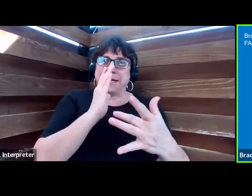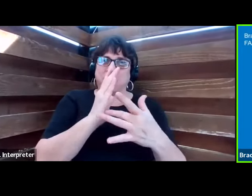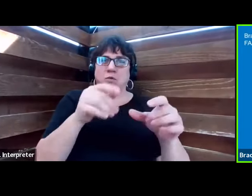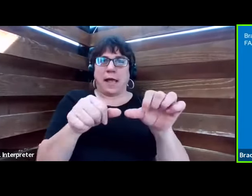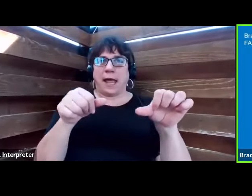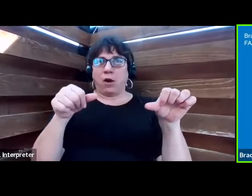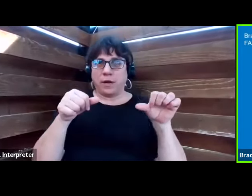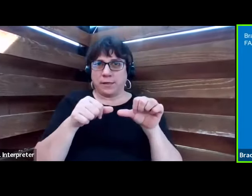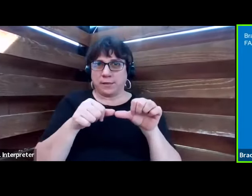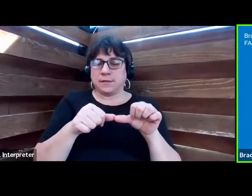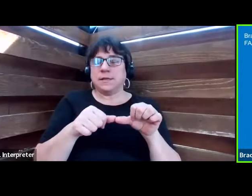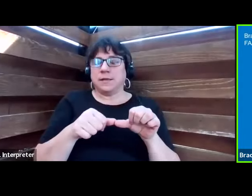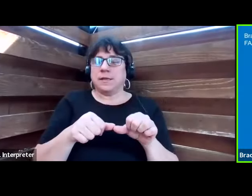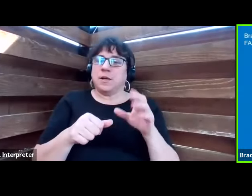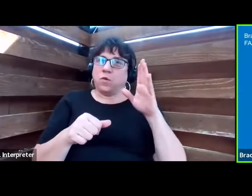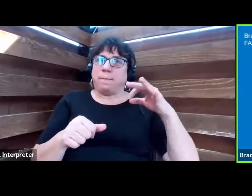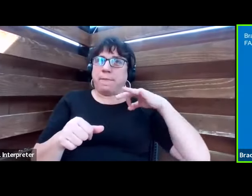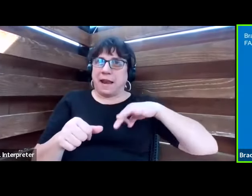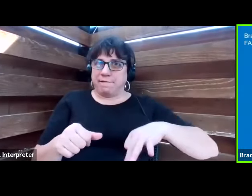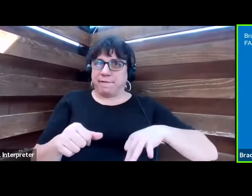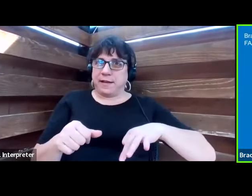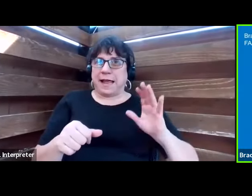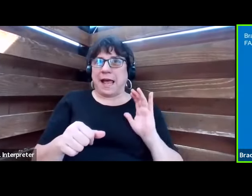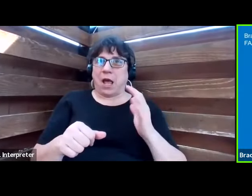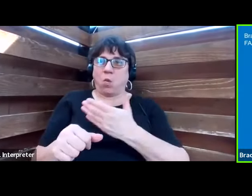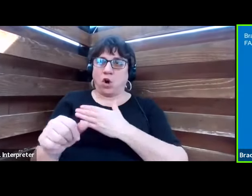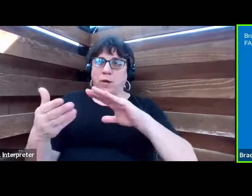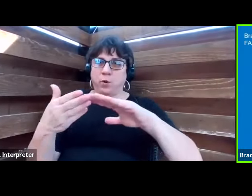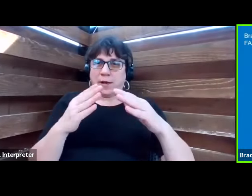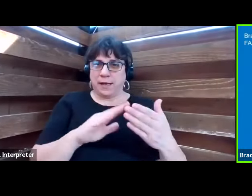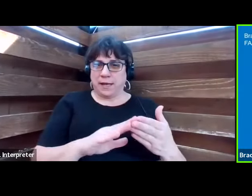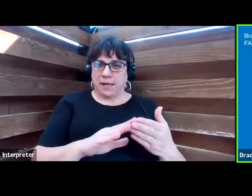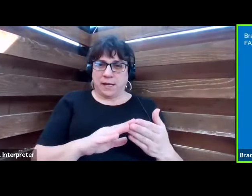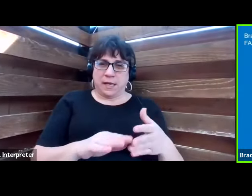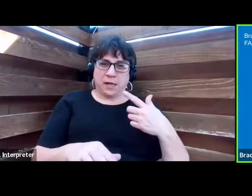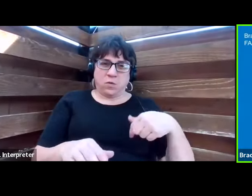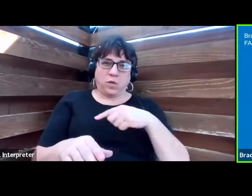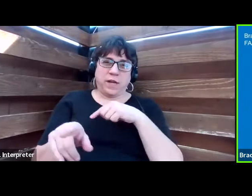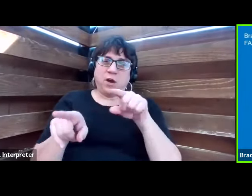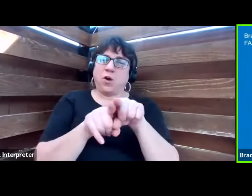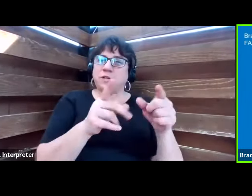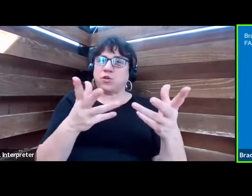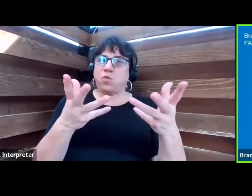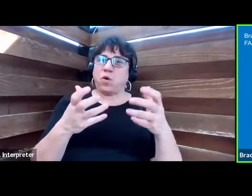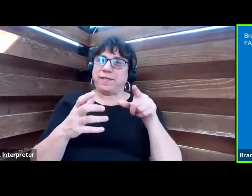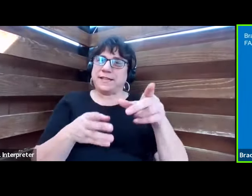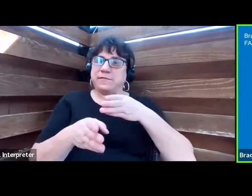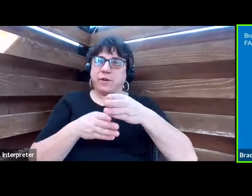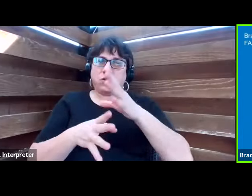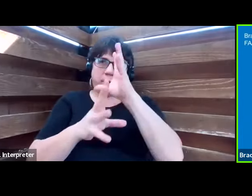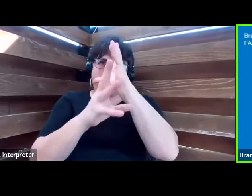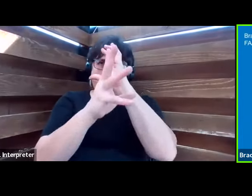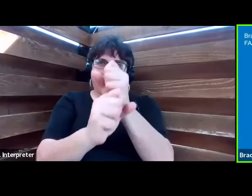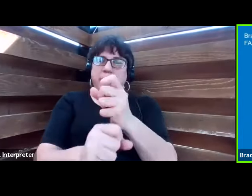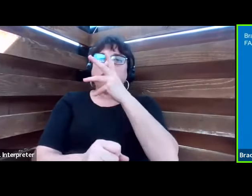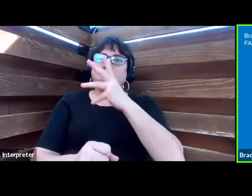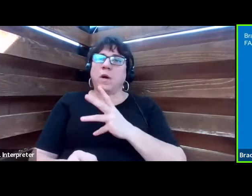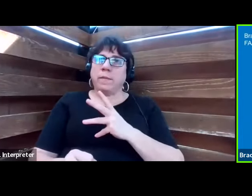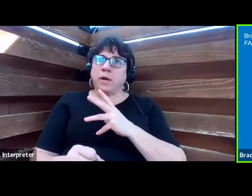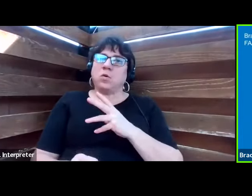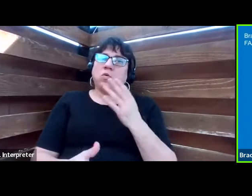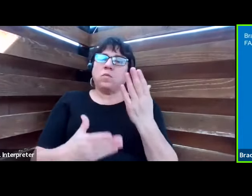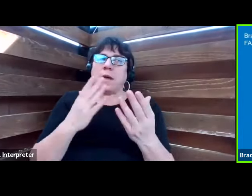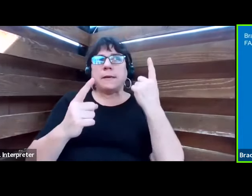that would benefit our community. We also want this field to be attractive to women who may be